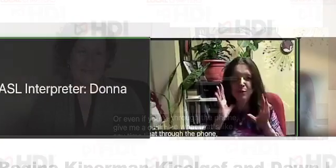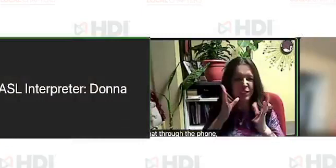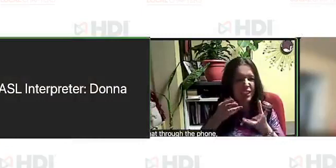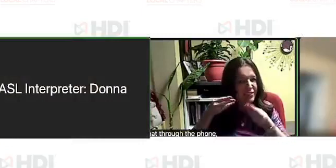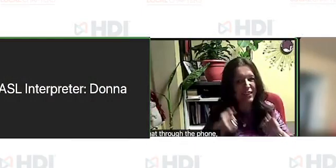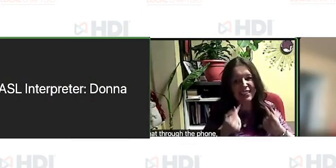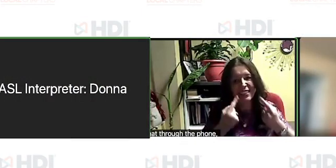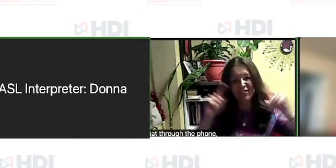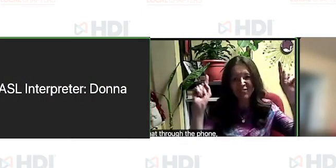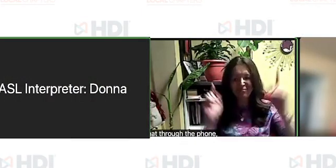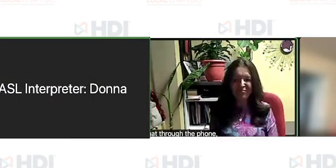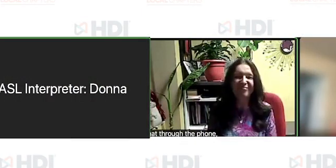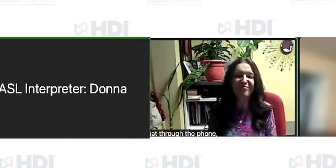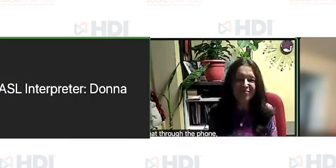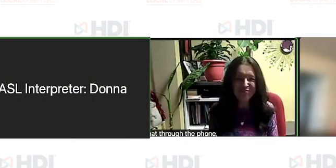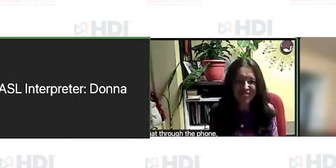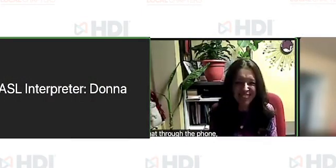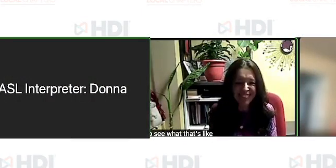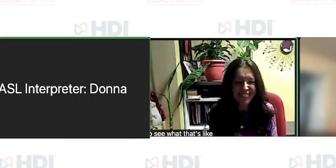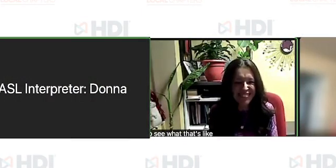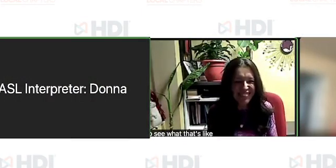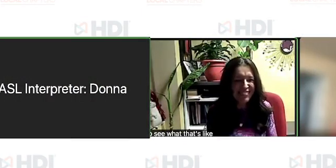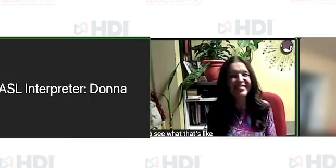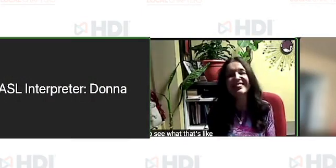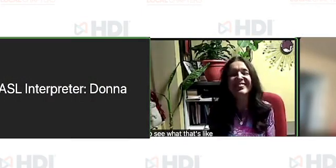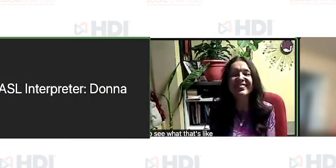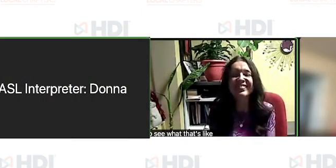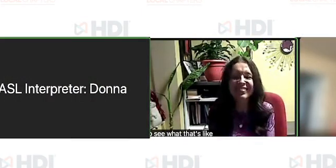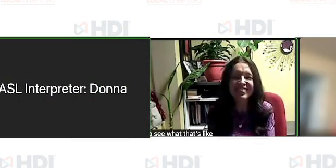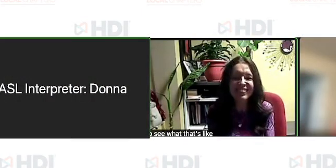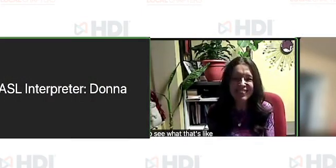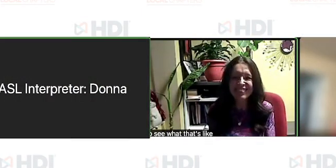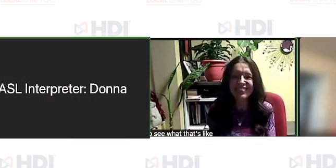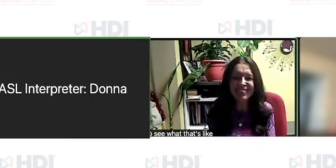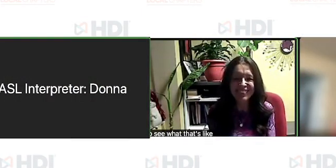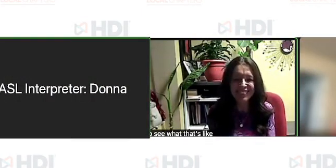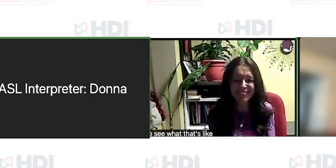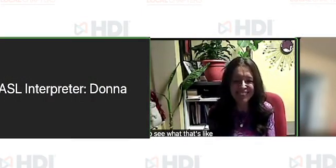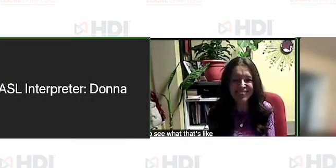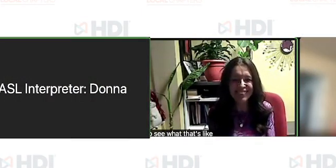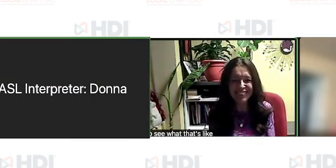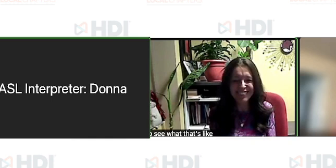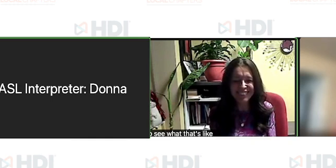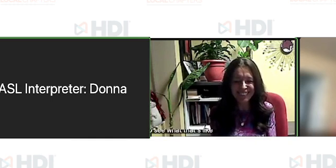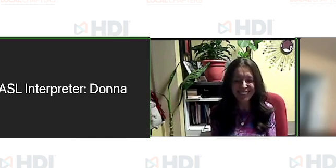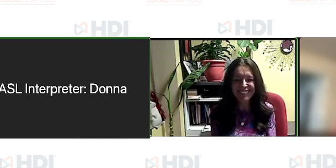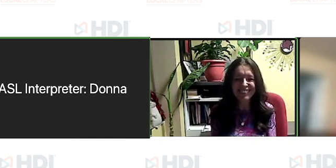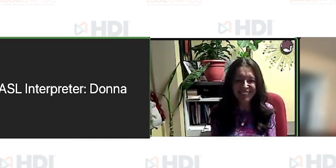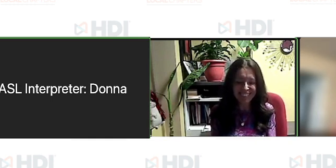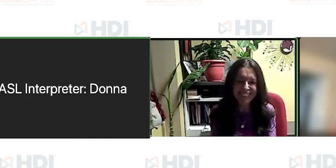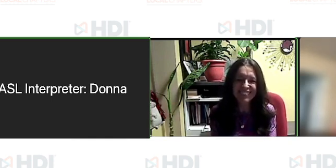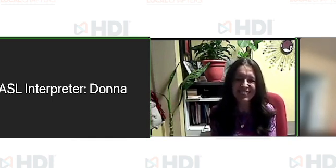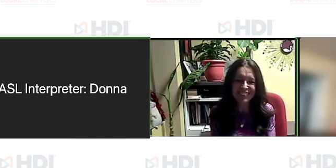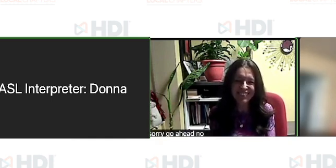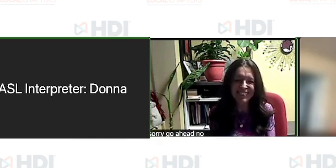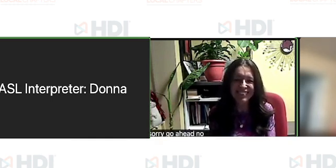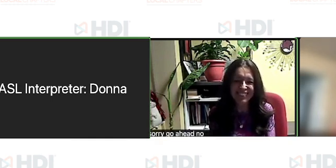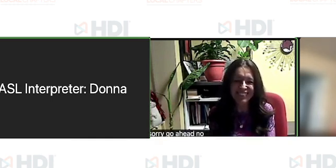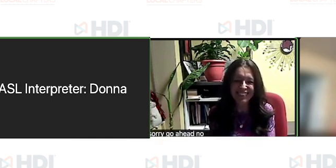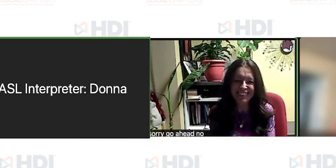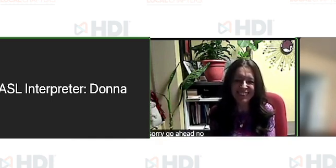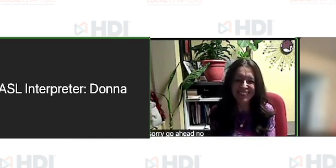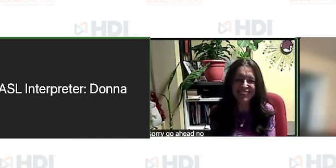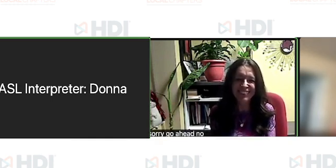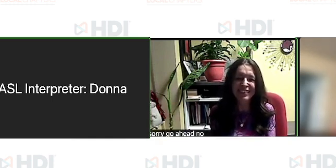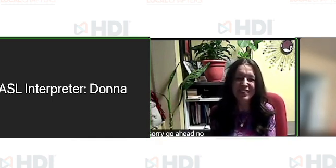uh yes yes it's very effective sorry go ahead nope that's amazing so um i on the closing slide here i